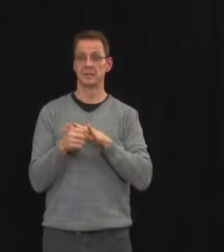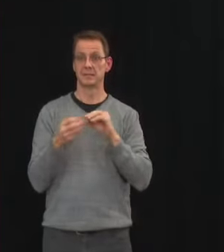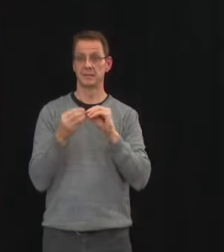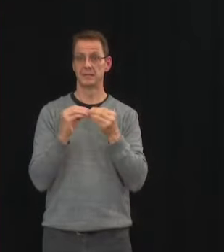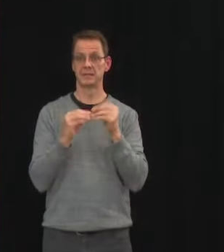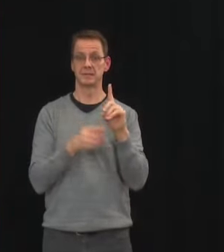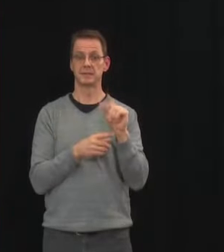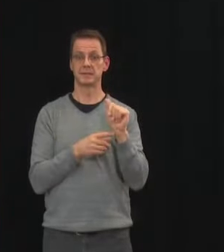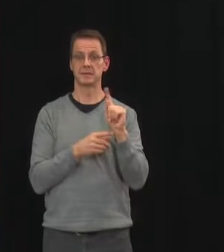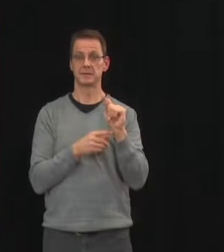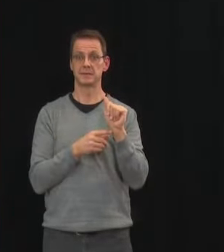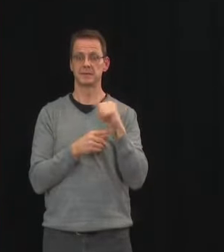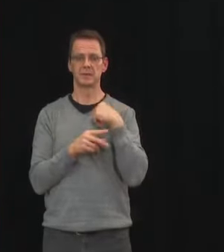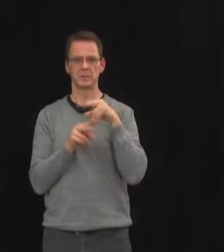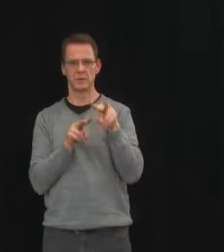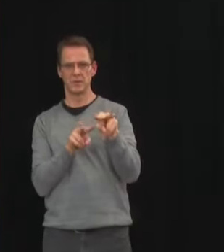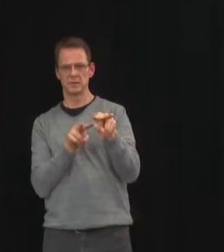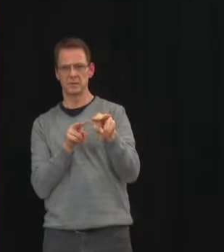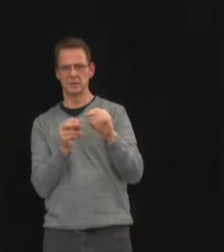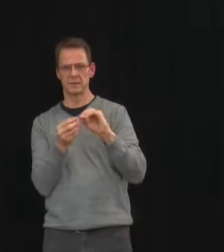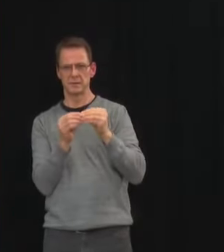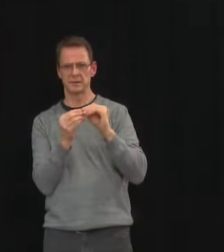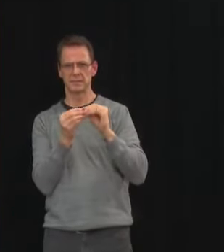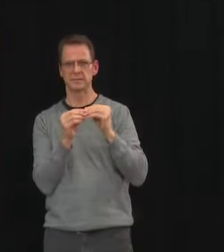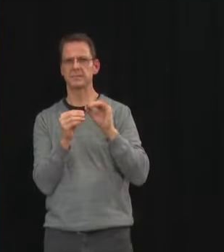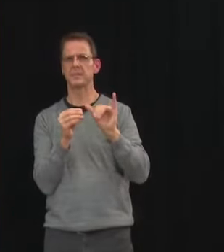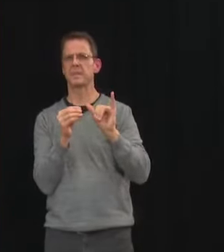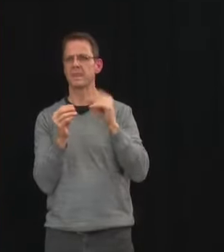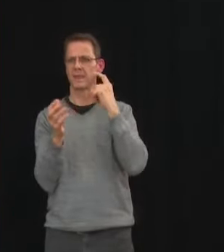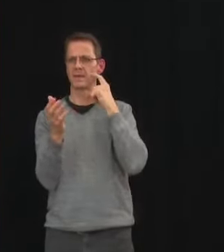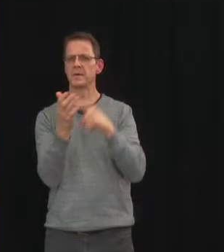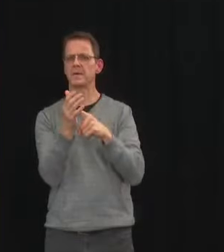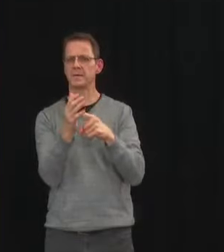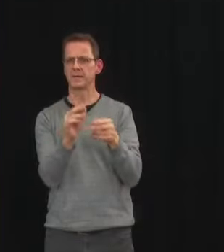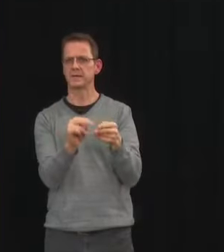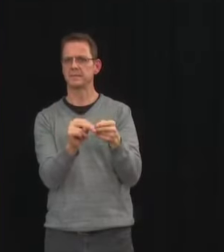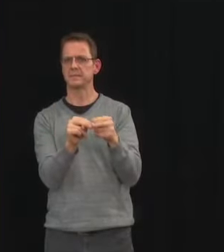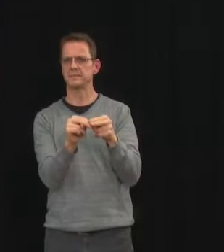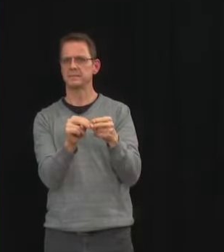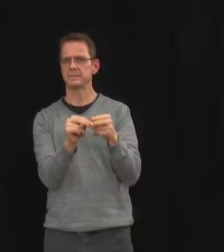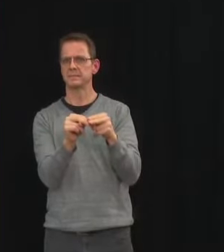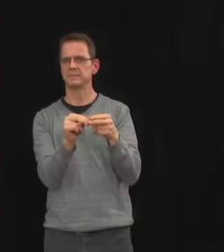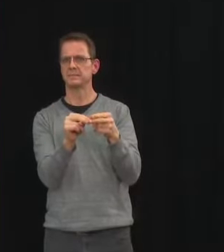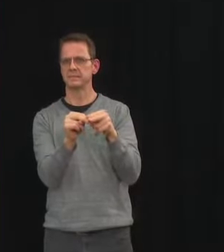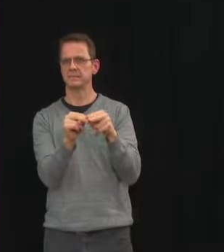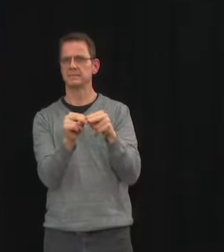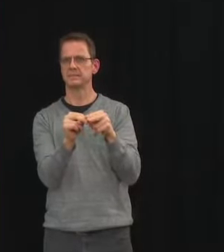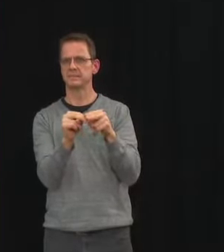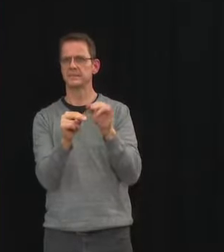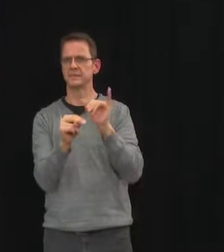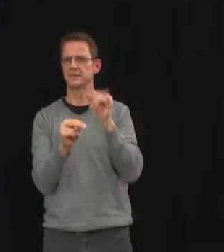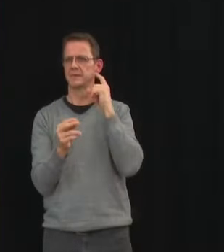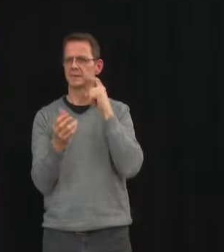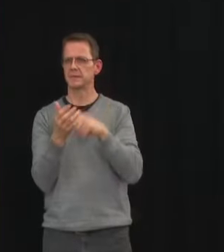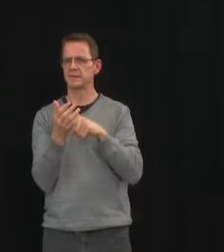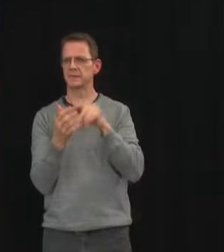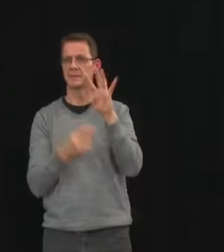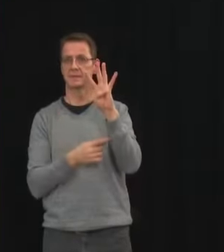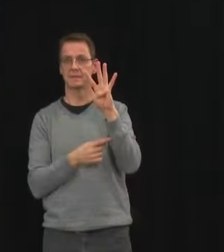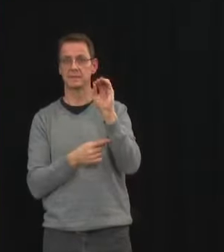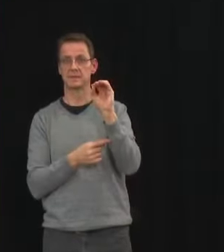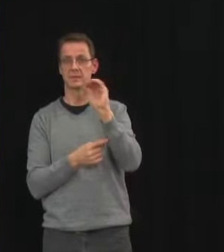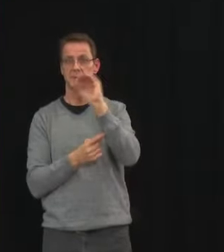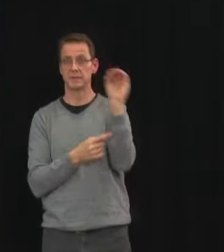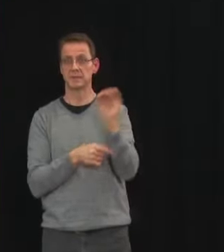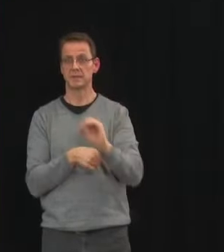numbers have been increasing what we see is that about 40 percent of our active cases acquired the disease